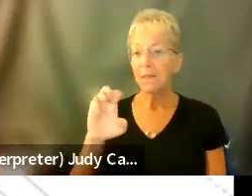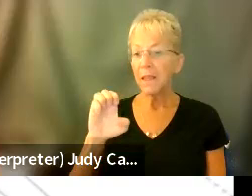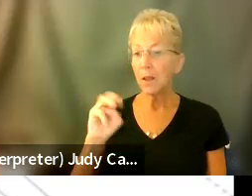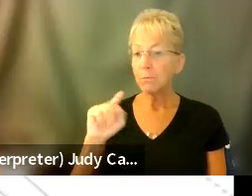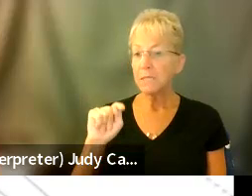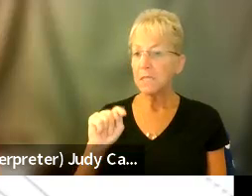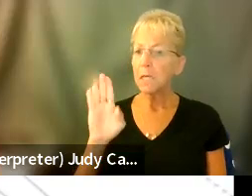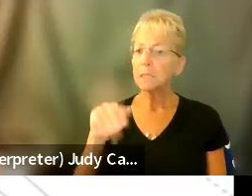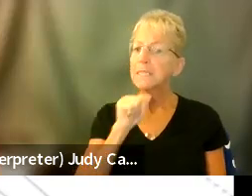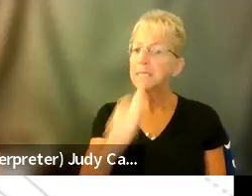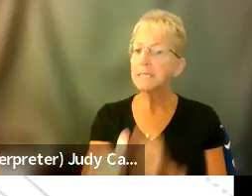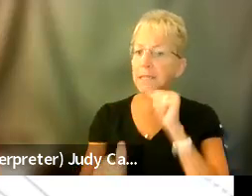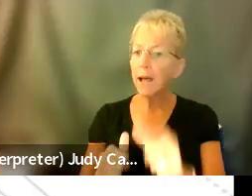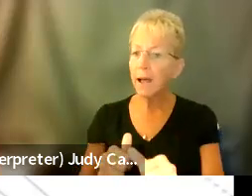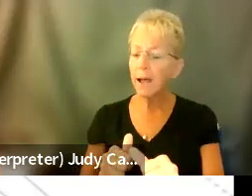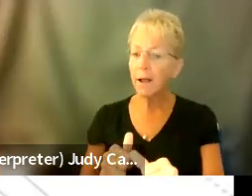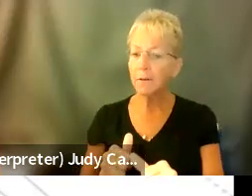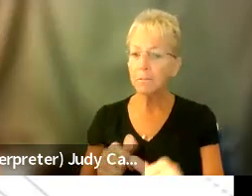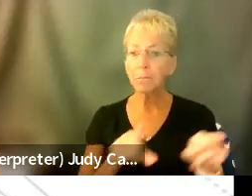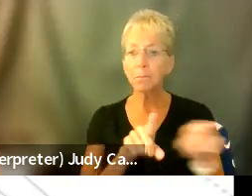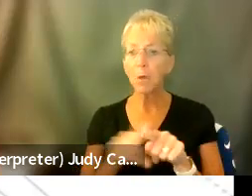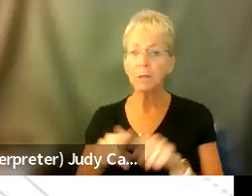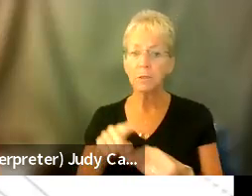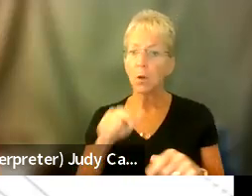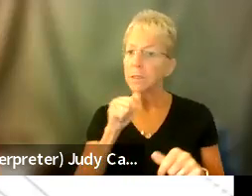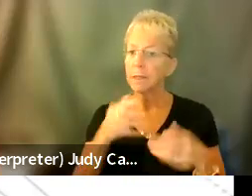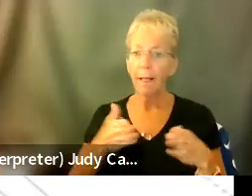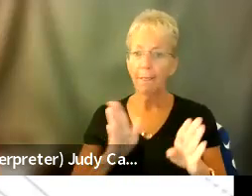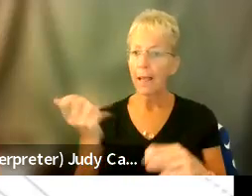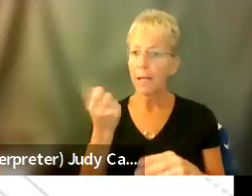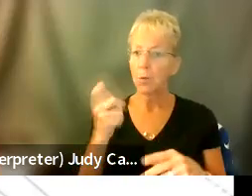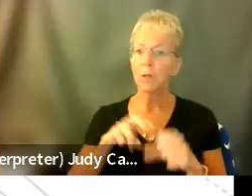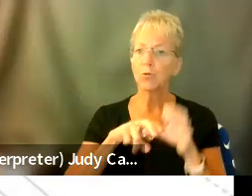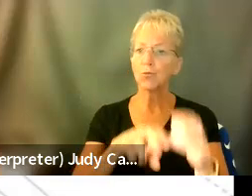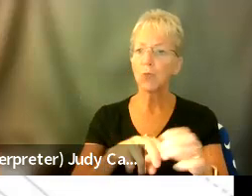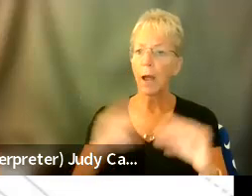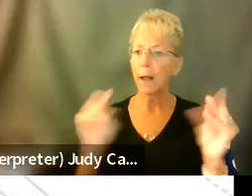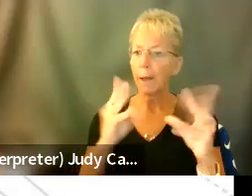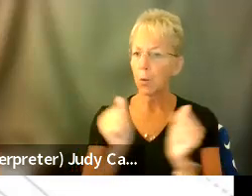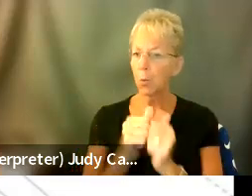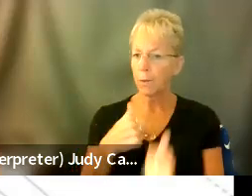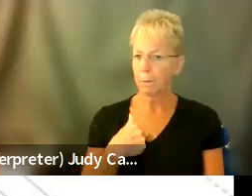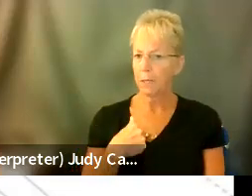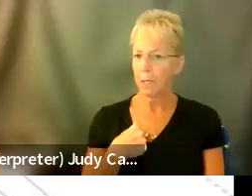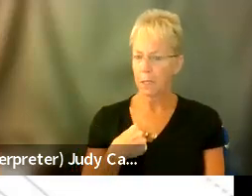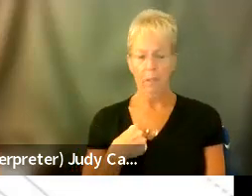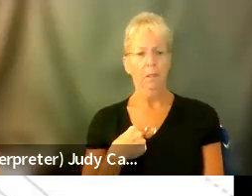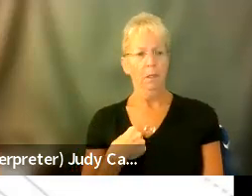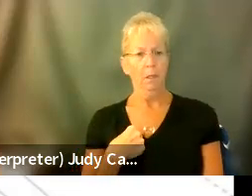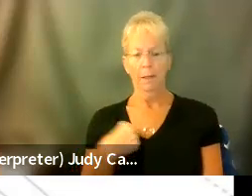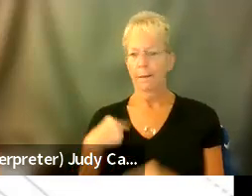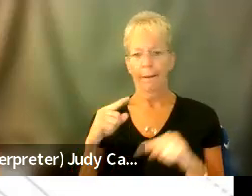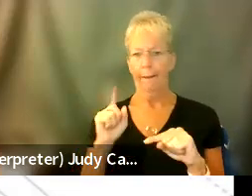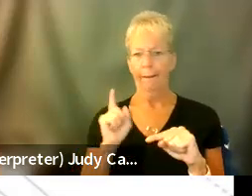well. Um, they also wouldn't let anybody come on the ambulance with me. And when I'm like that, I can't